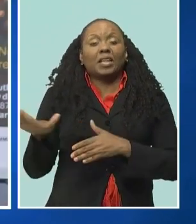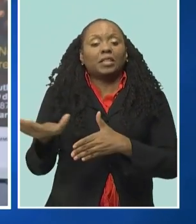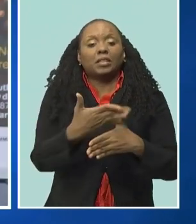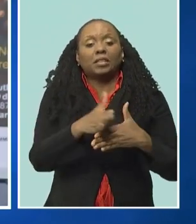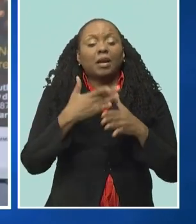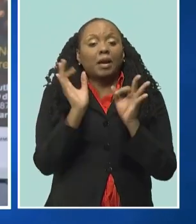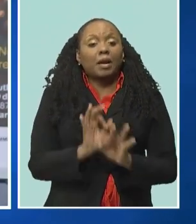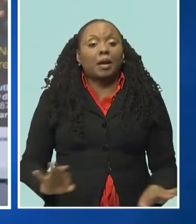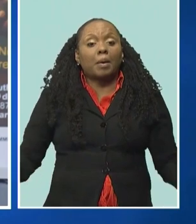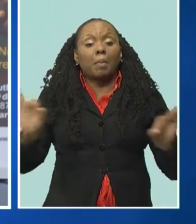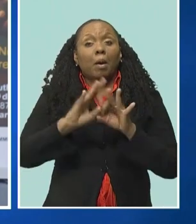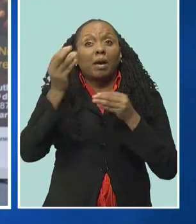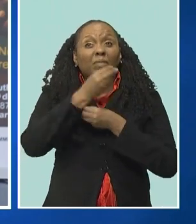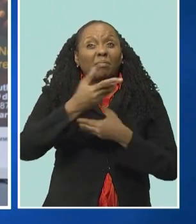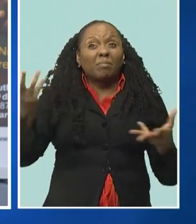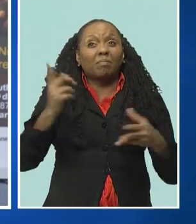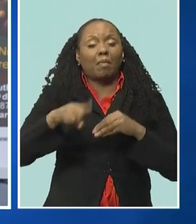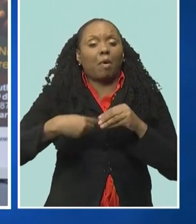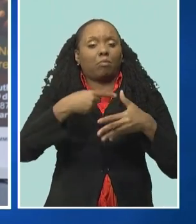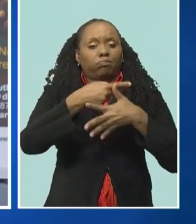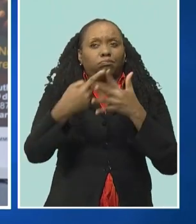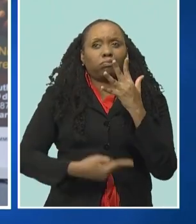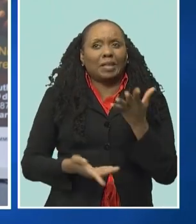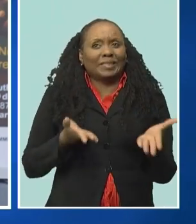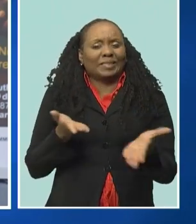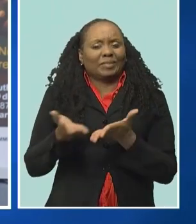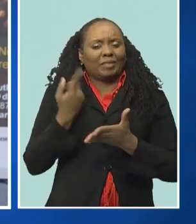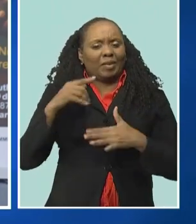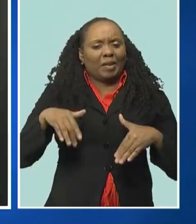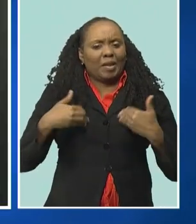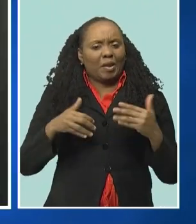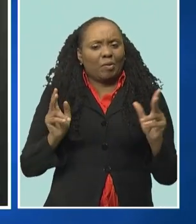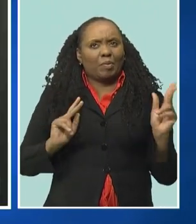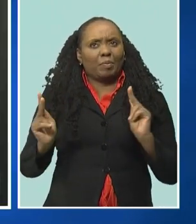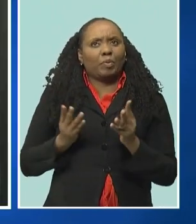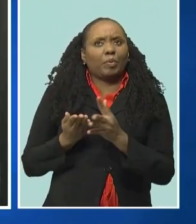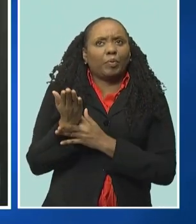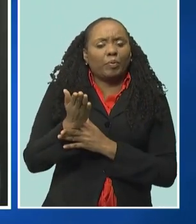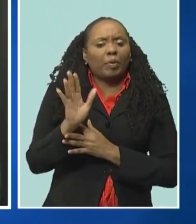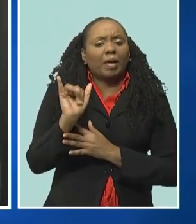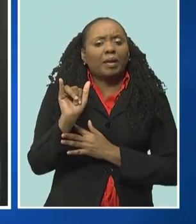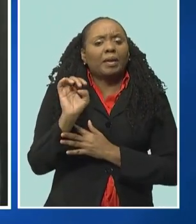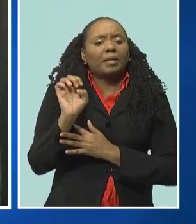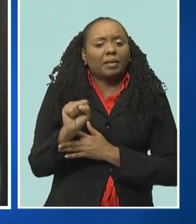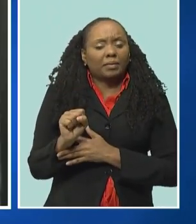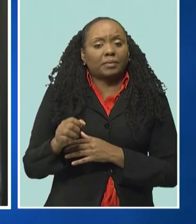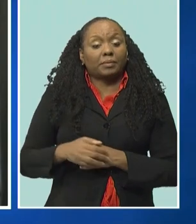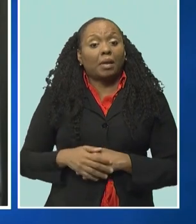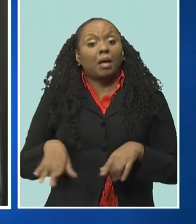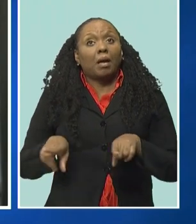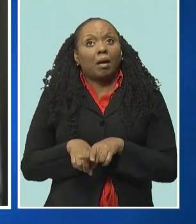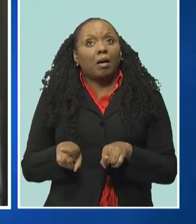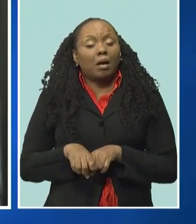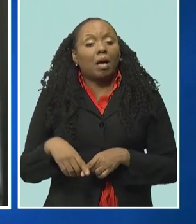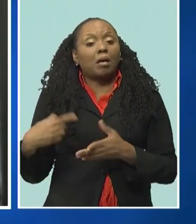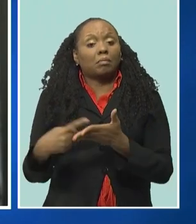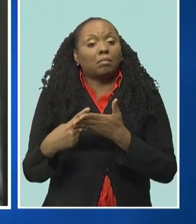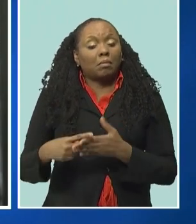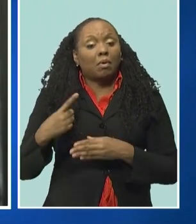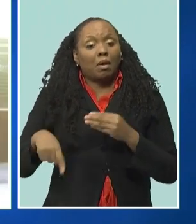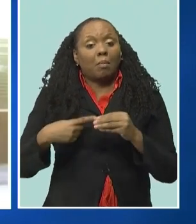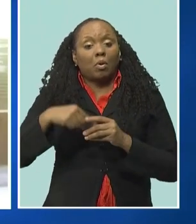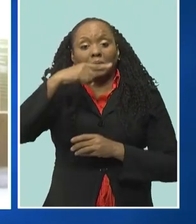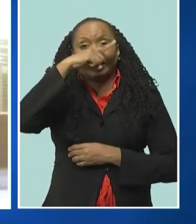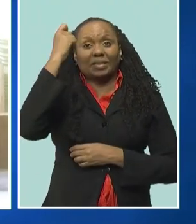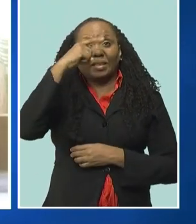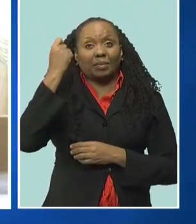information about the range of services and opportunities for young people offered by YES but also talking about the upcoming YES Summer Enterprise Program.